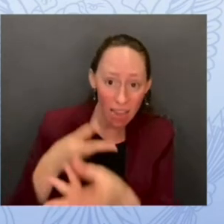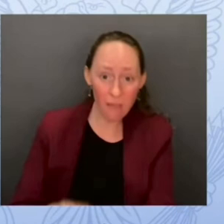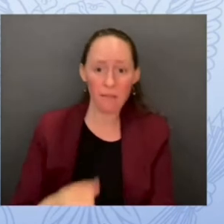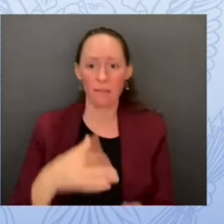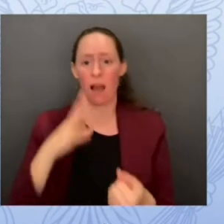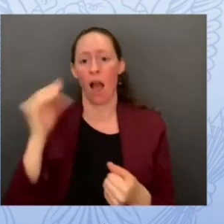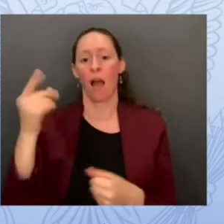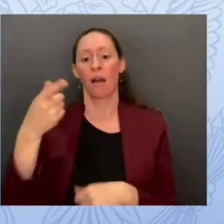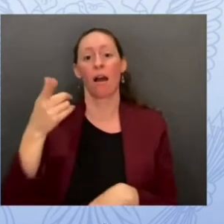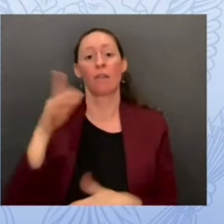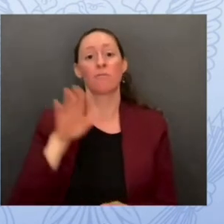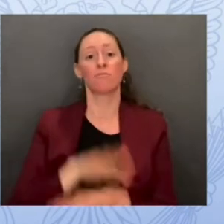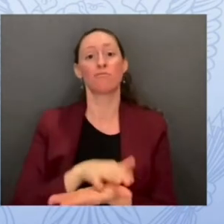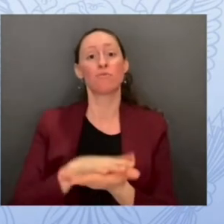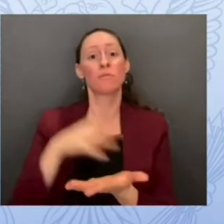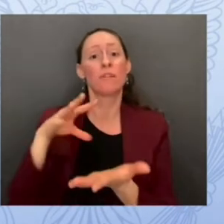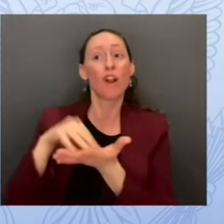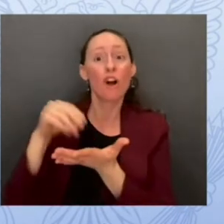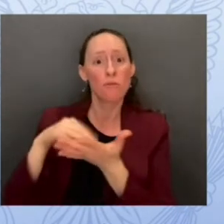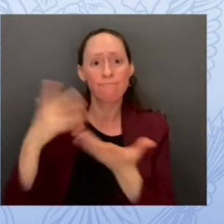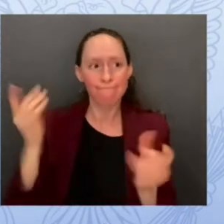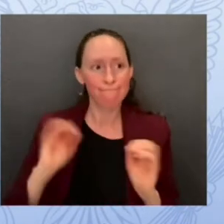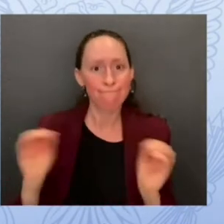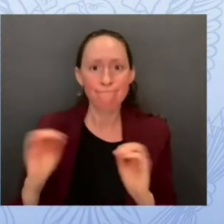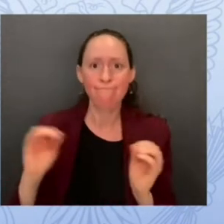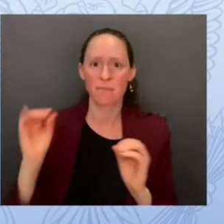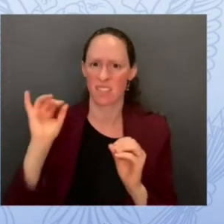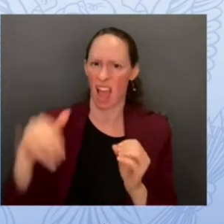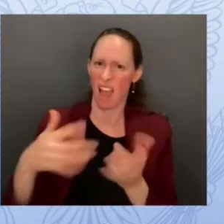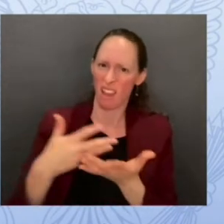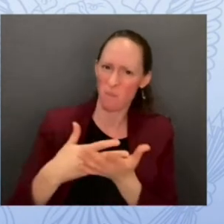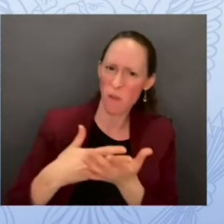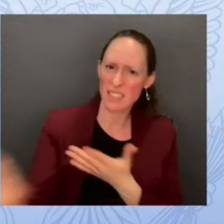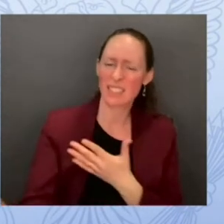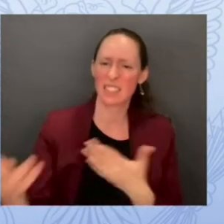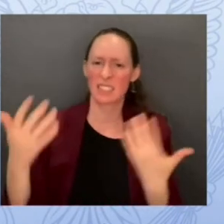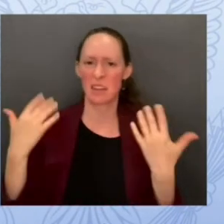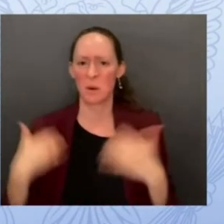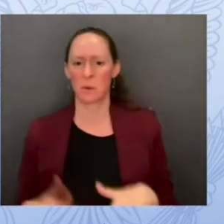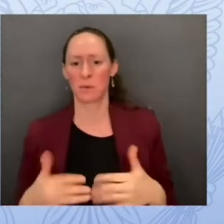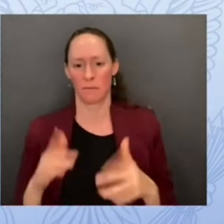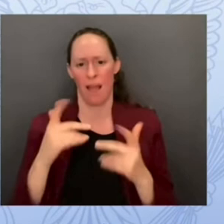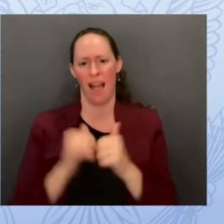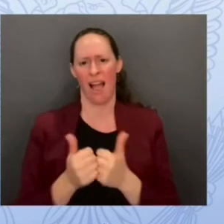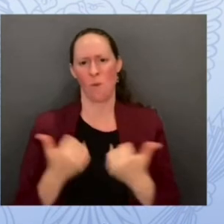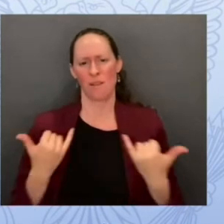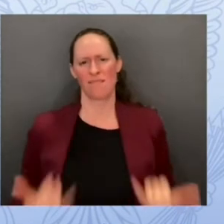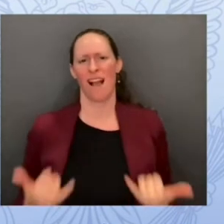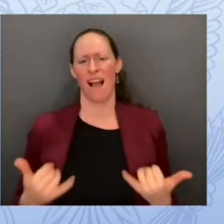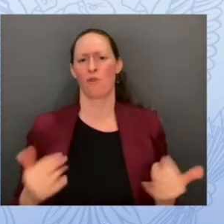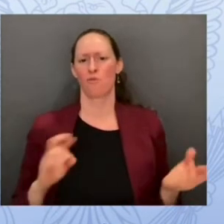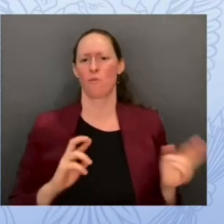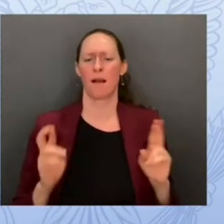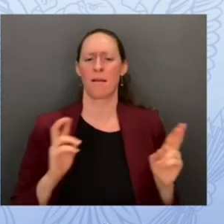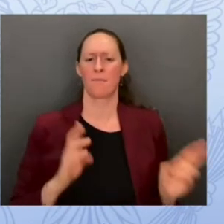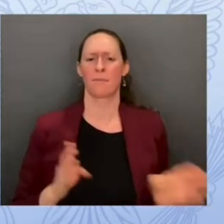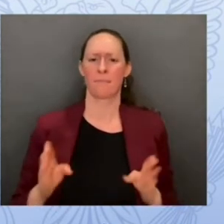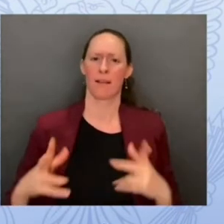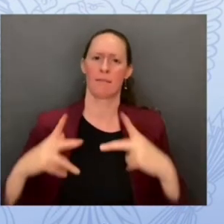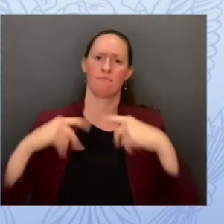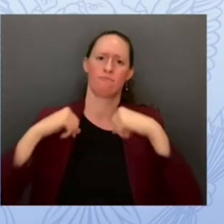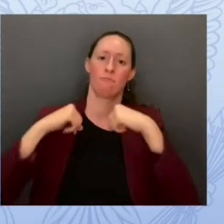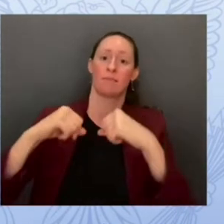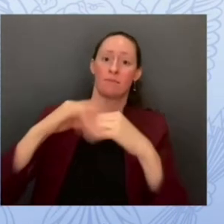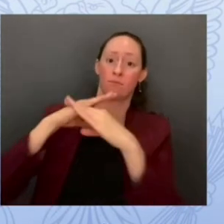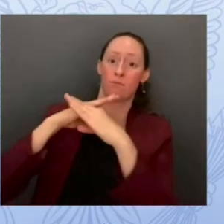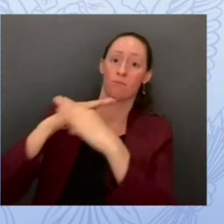to prevent these critical issues um and impact education institutions themselves we understand it must